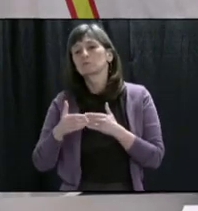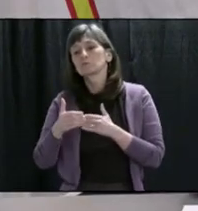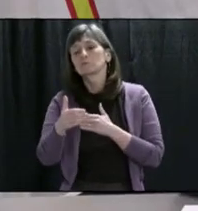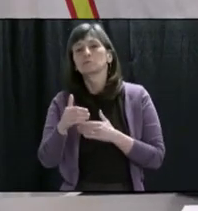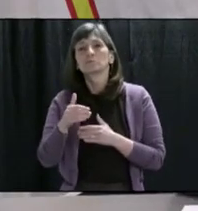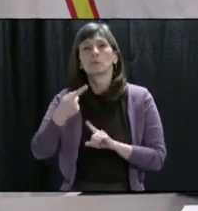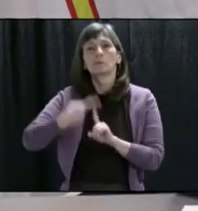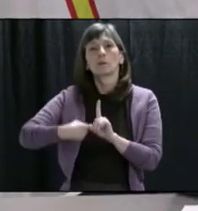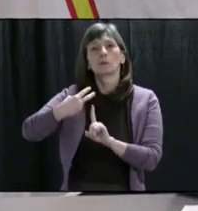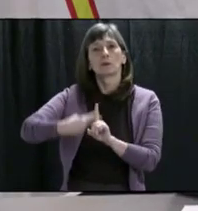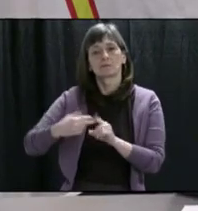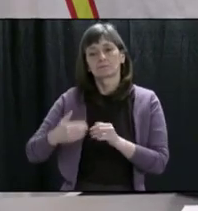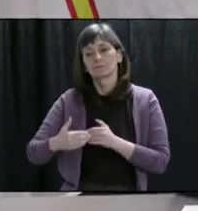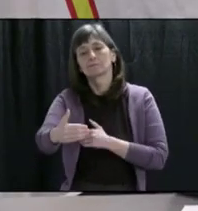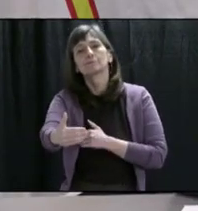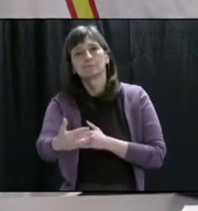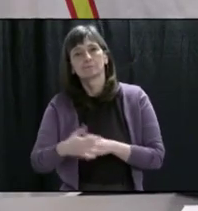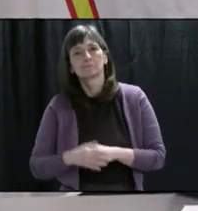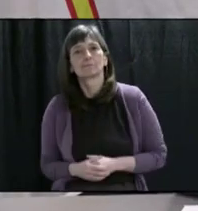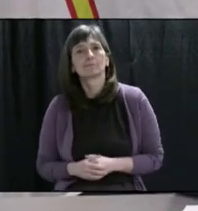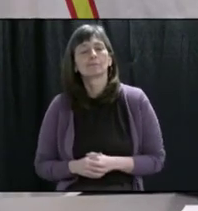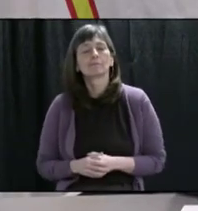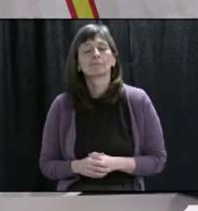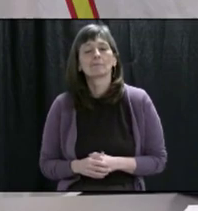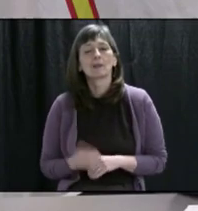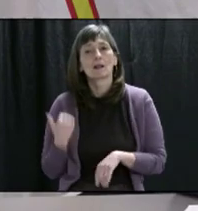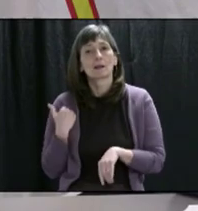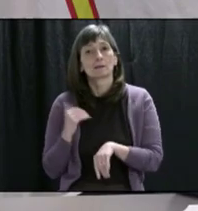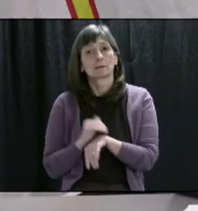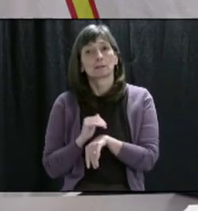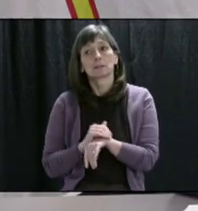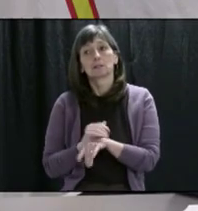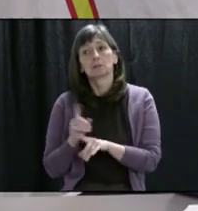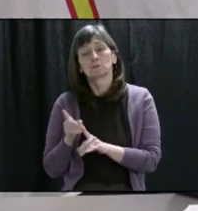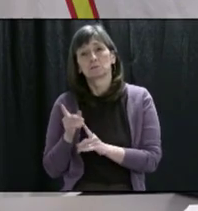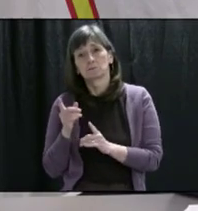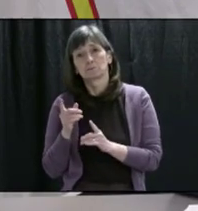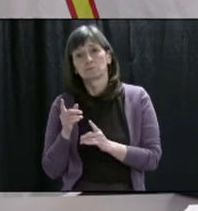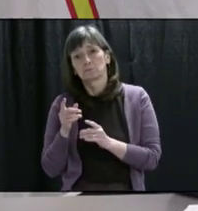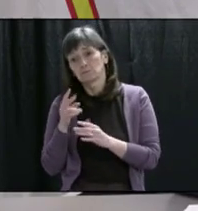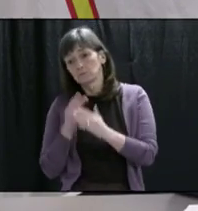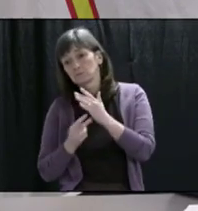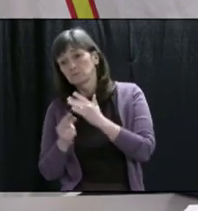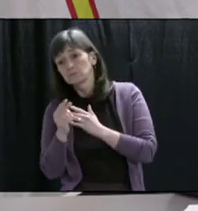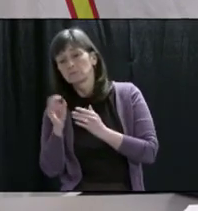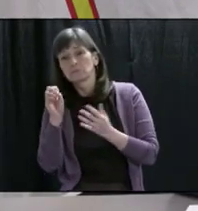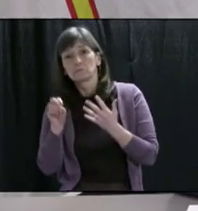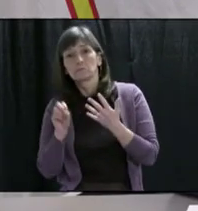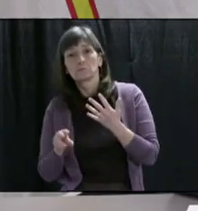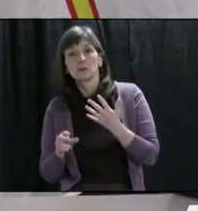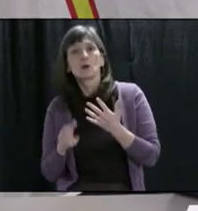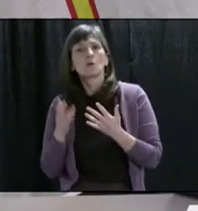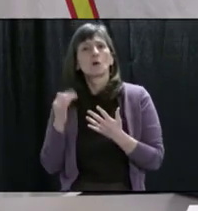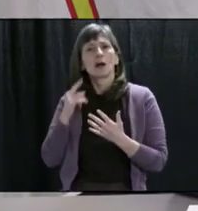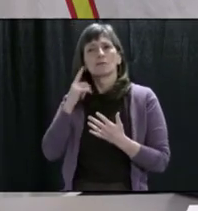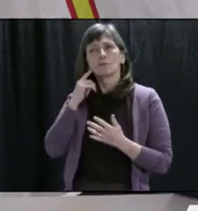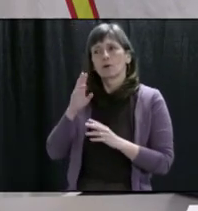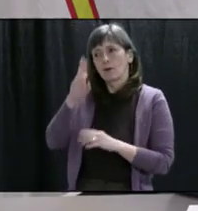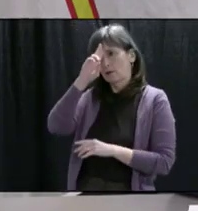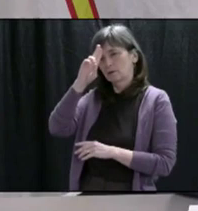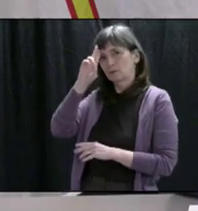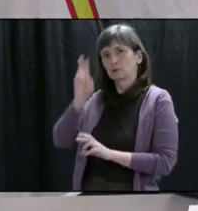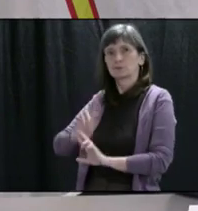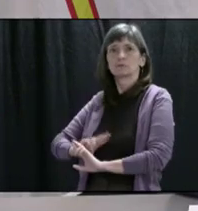mentioned. And the information that was provided last night was really about making sure that we have our health care system planned and prepared